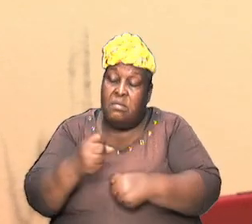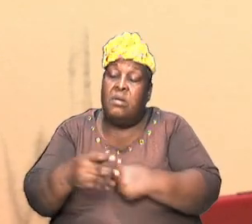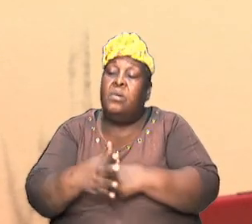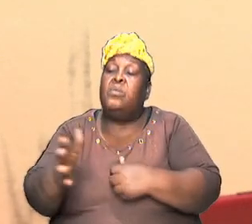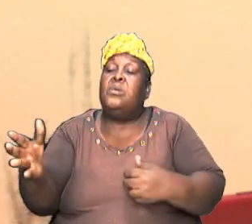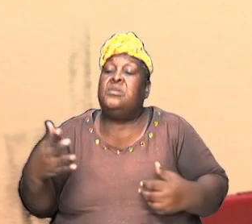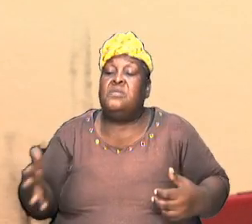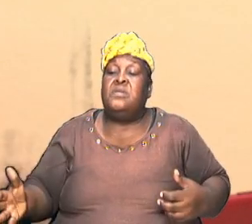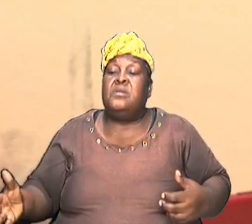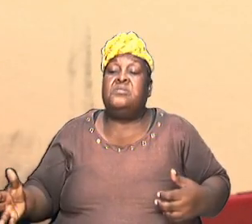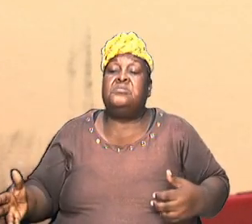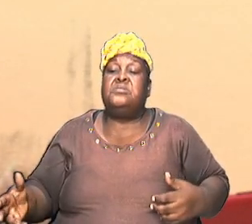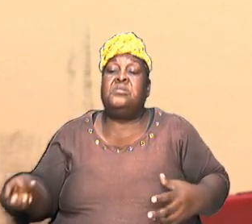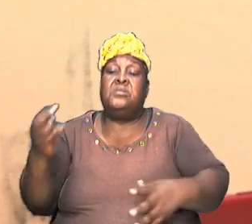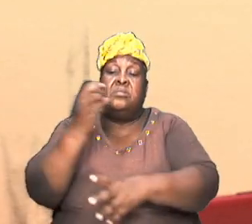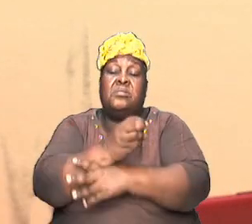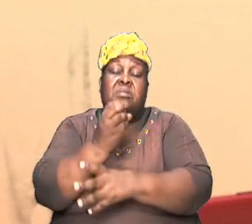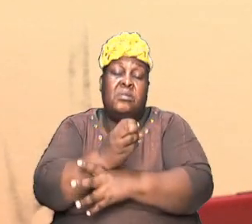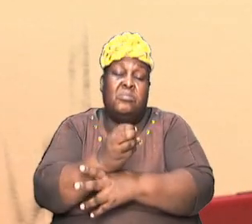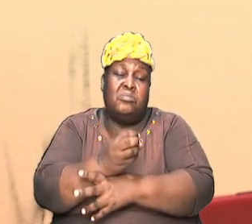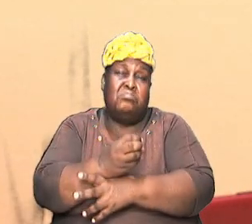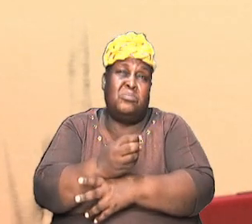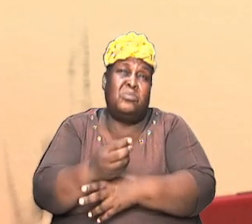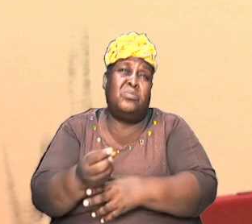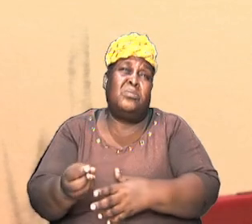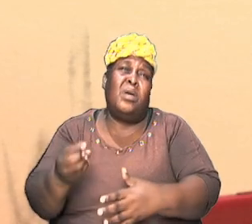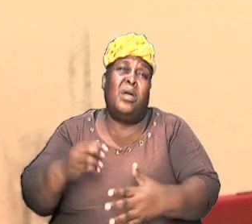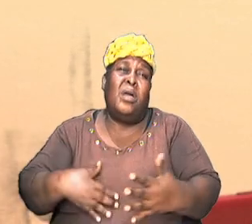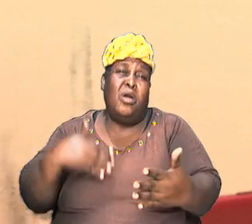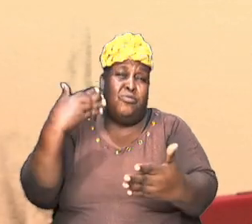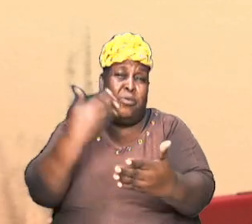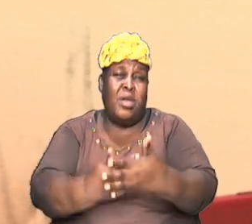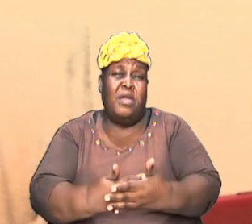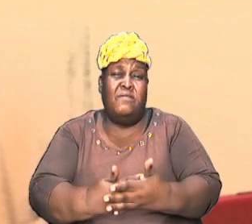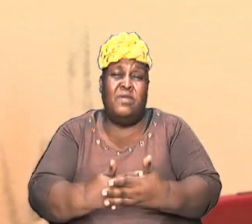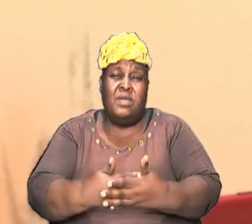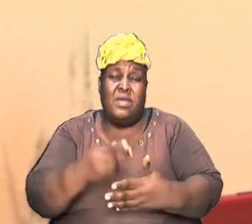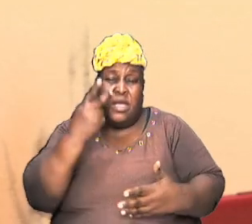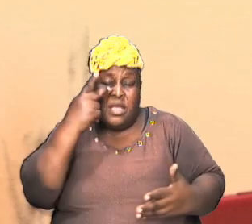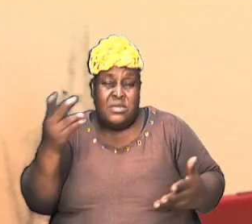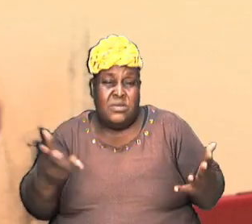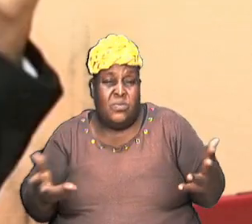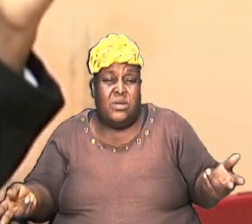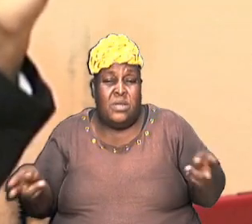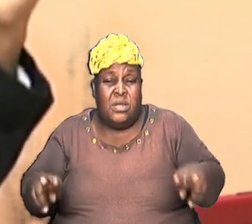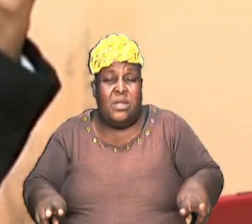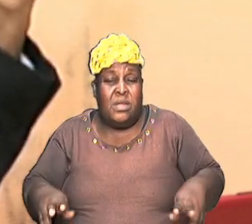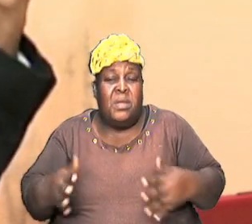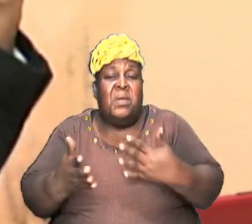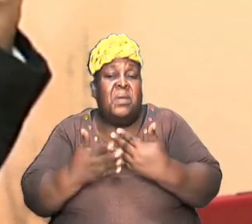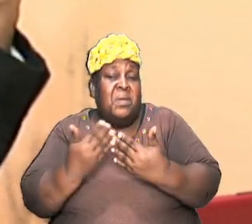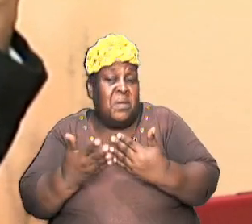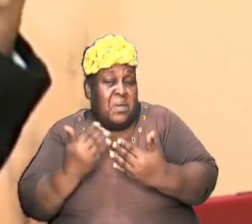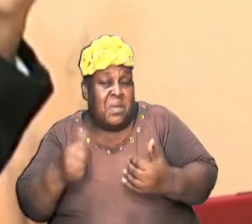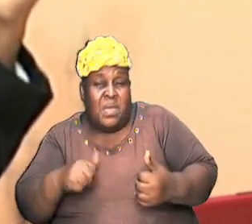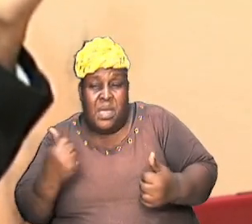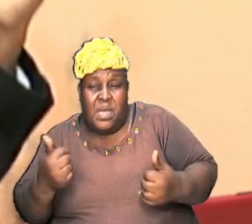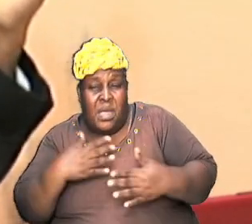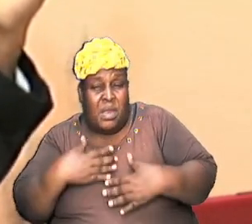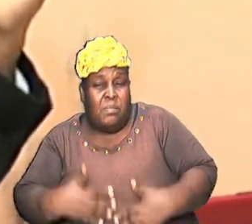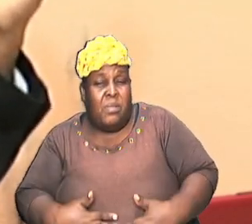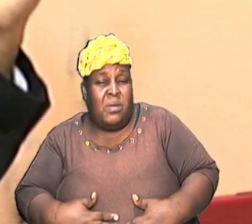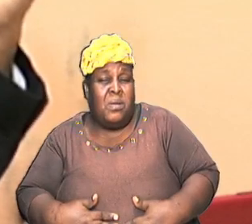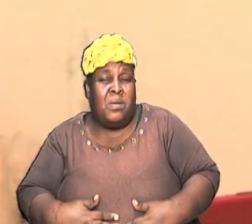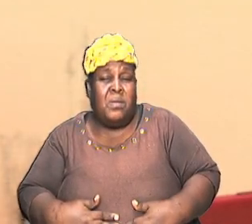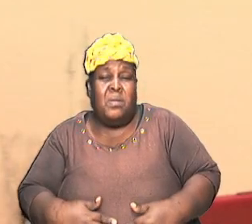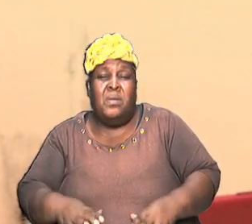and seeing all that had happened I mean easily anybody would have broken down